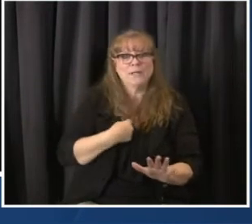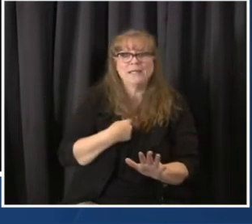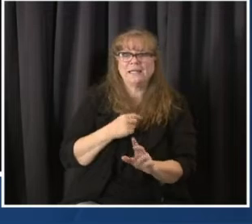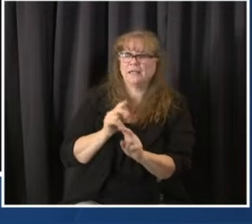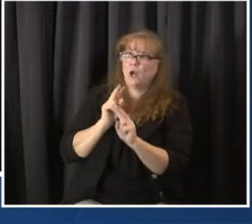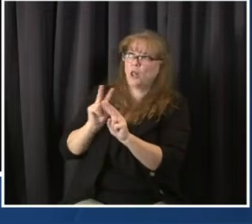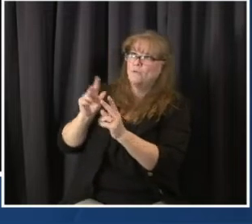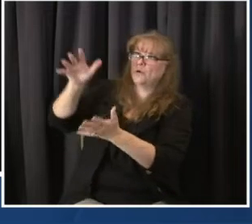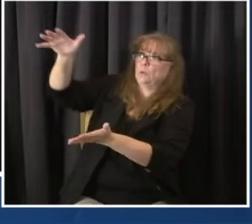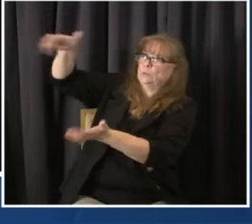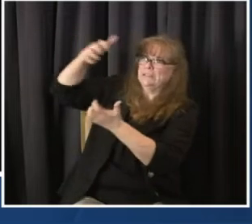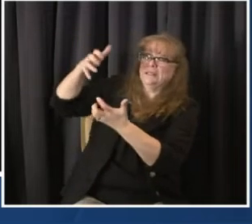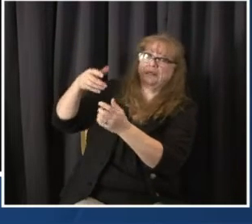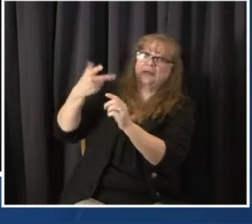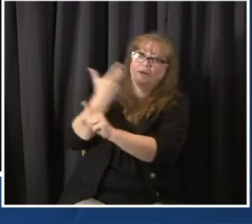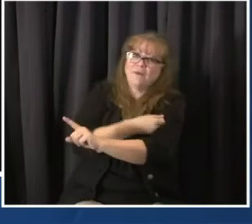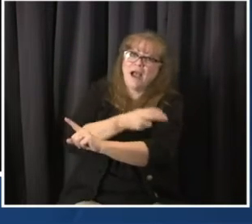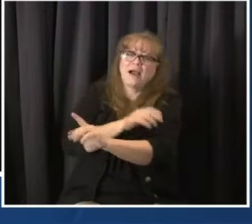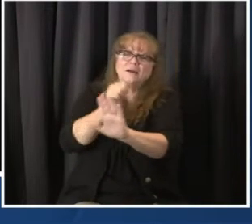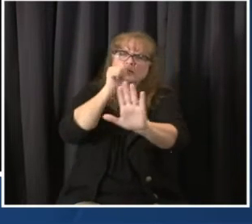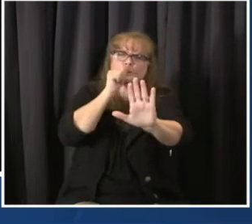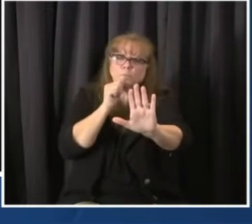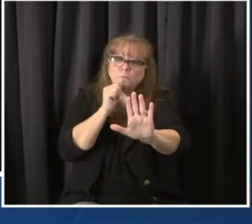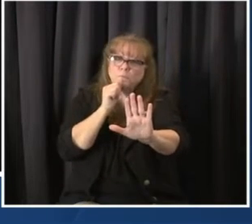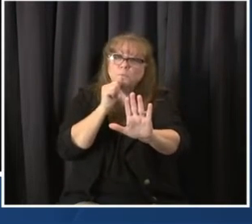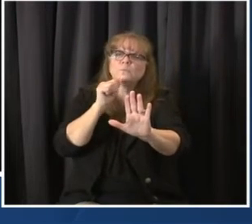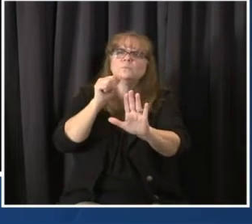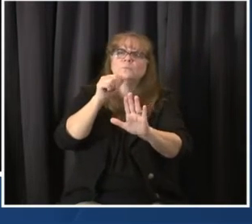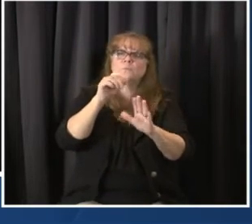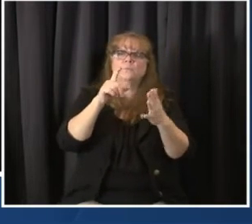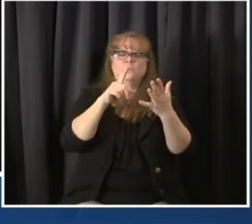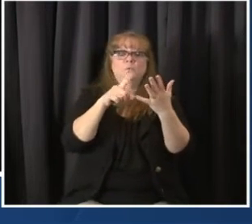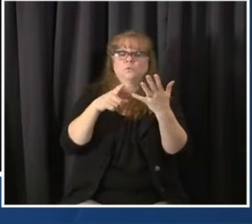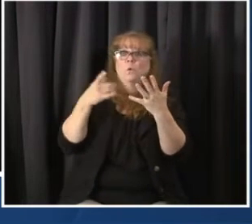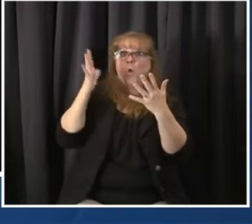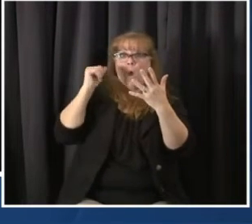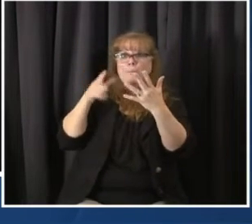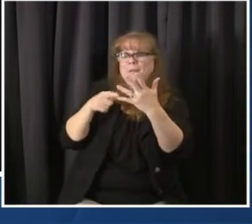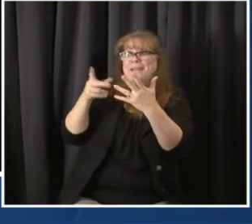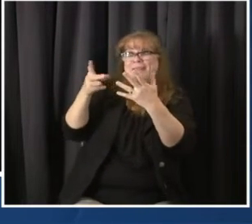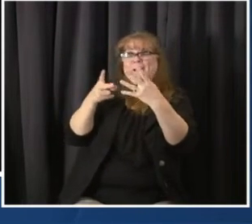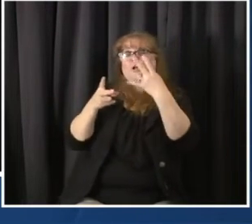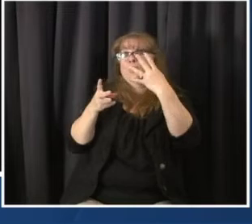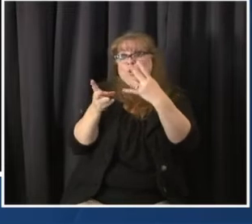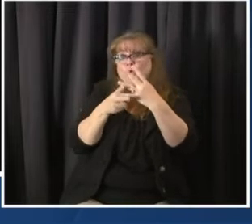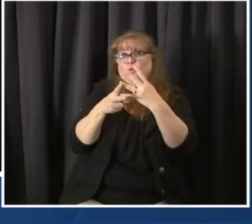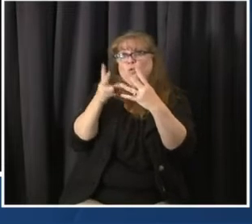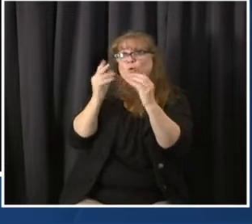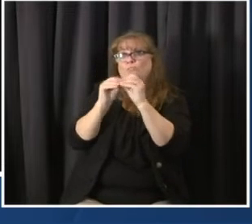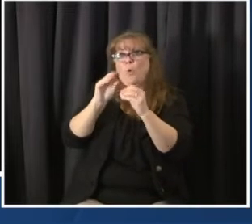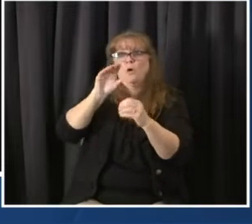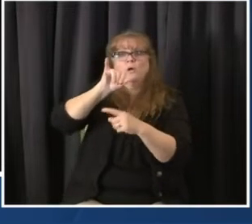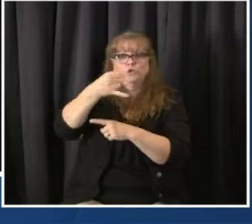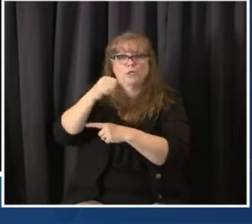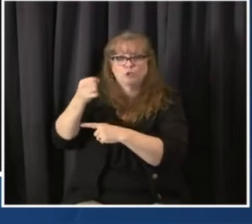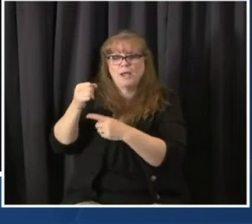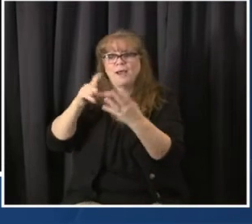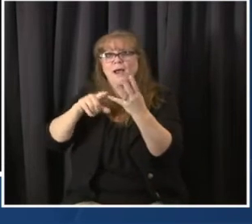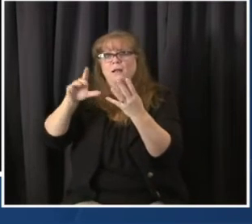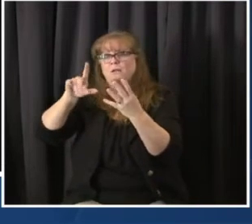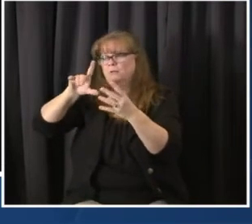get AstraZeneca, Johnson & Johnson, split Moderna, more doses upfront. A lot of potential upside to get there sooner.